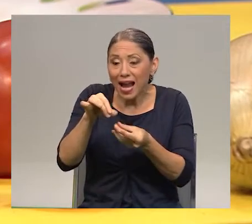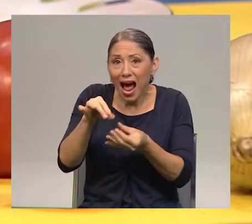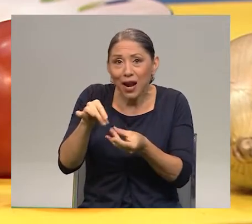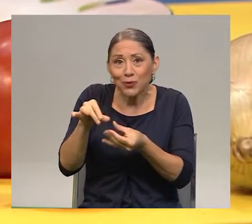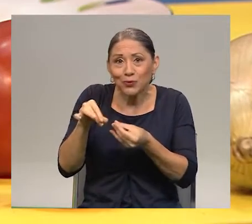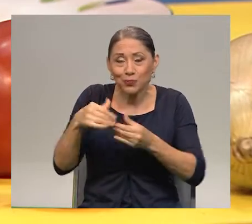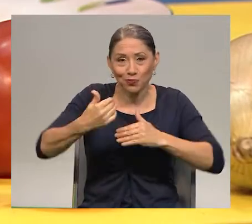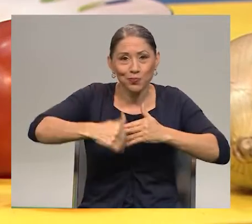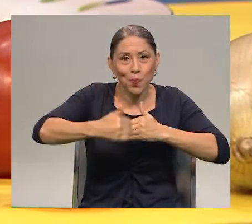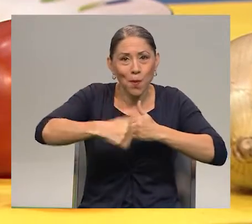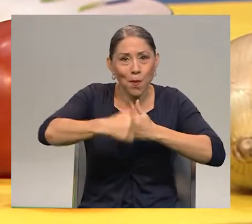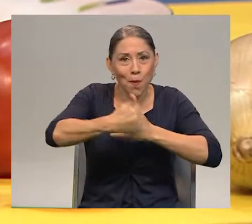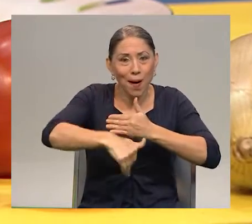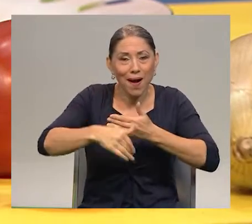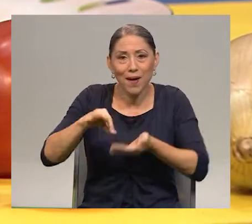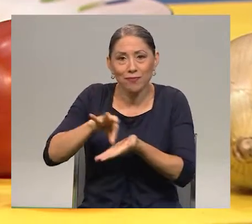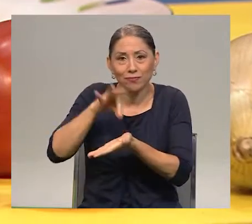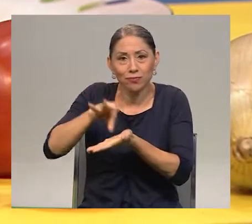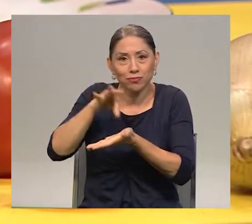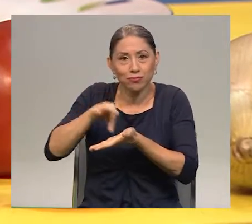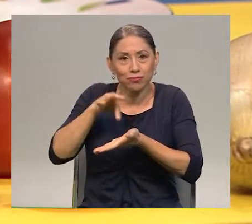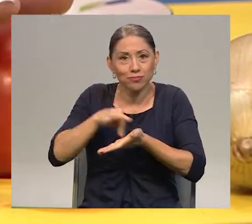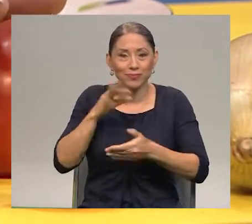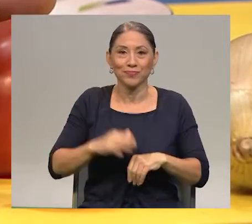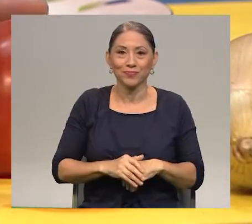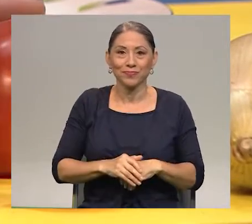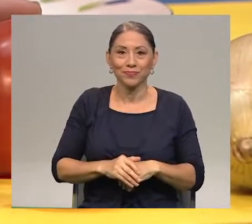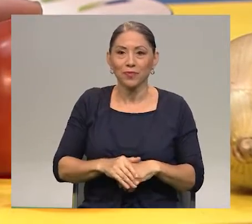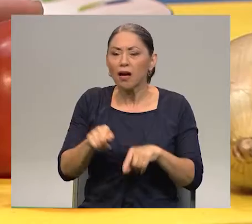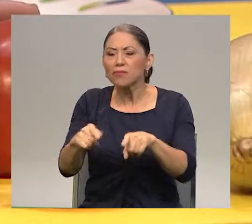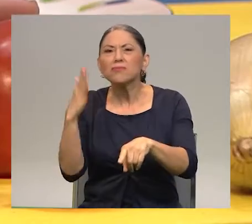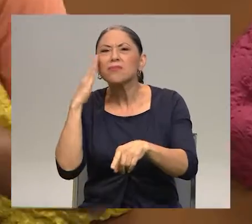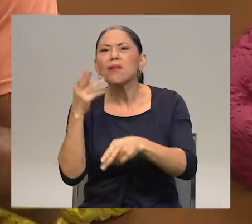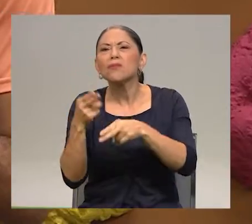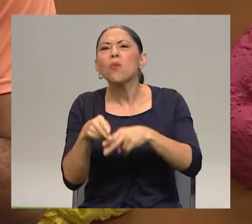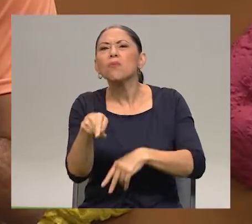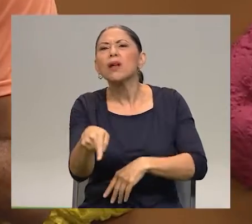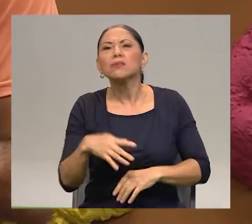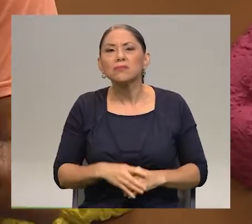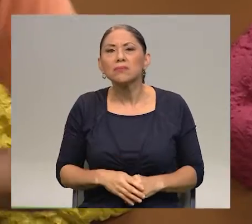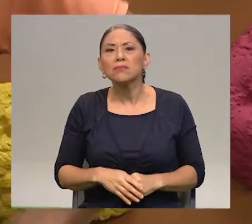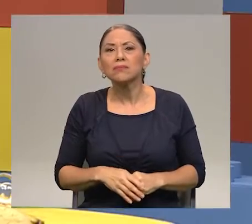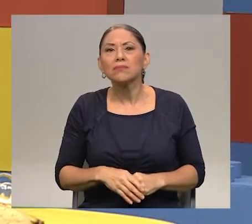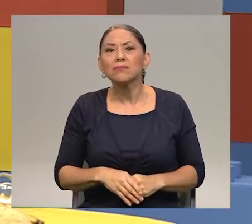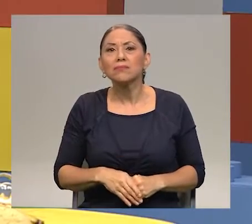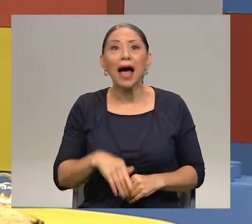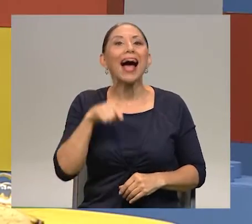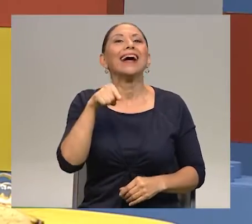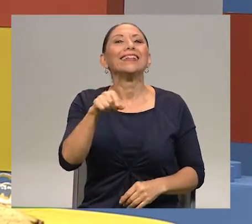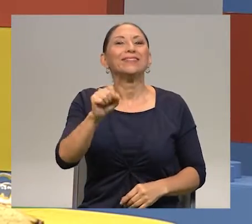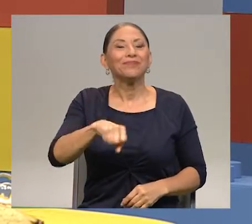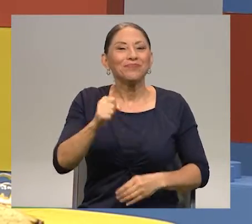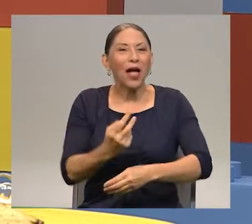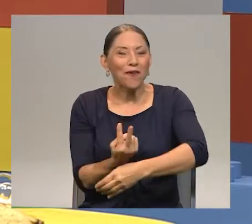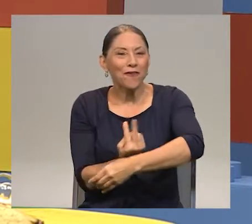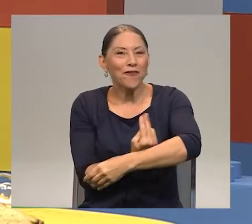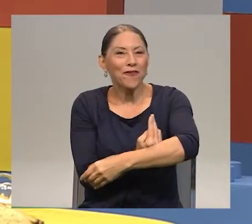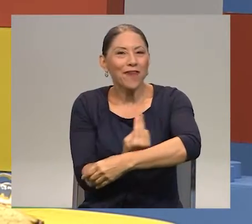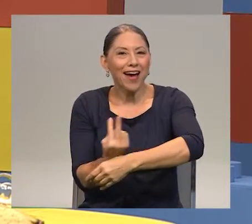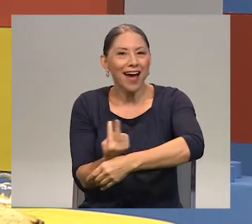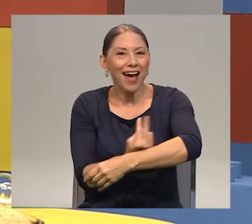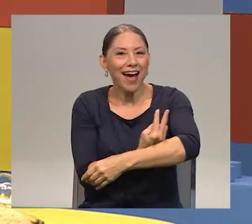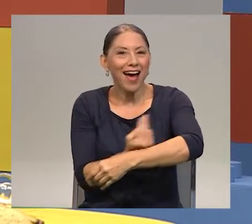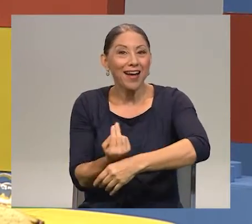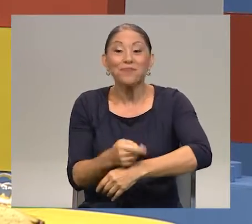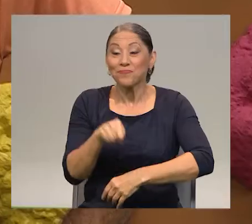bread, and beans. Do you know what's the name of this? Those are vegetables, right? Those are vegetables. I